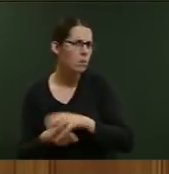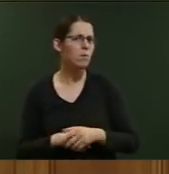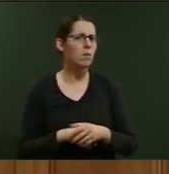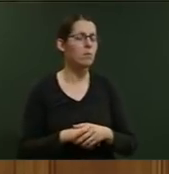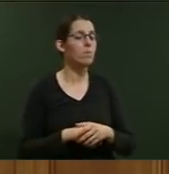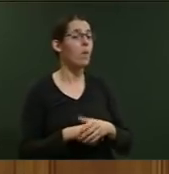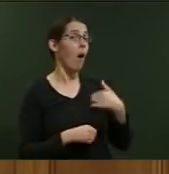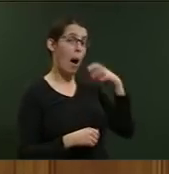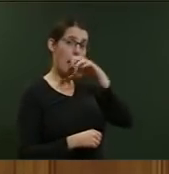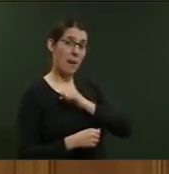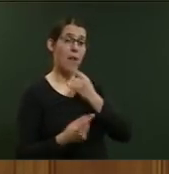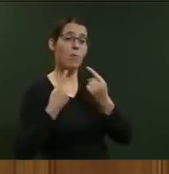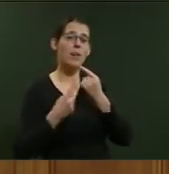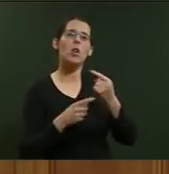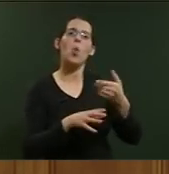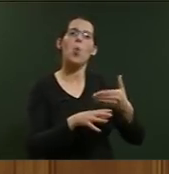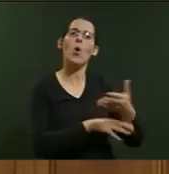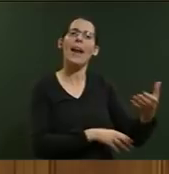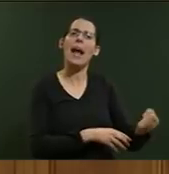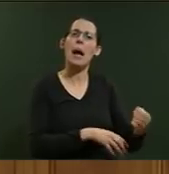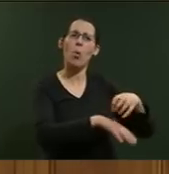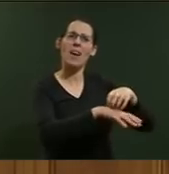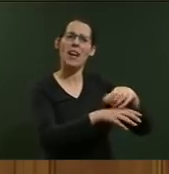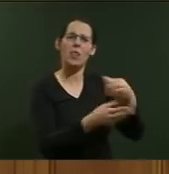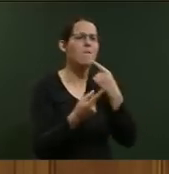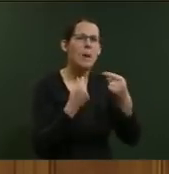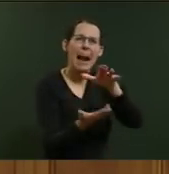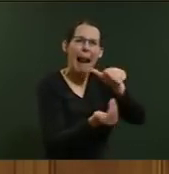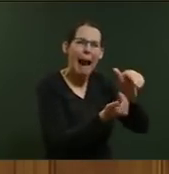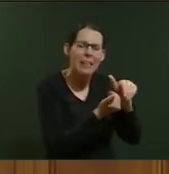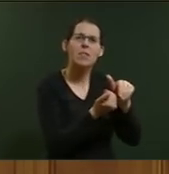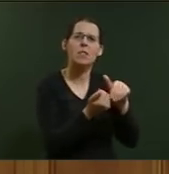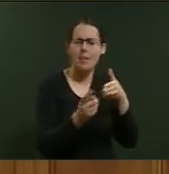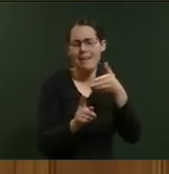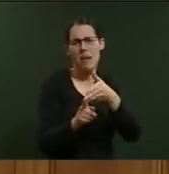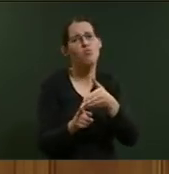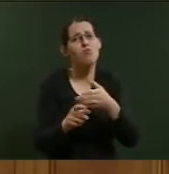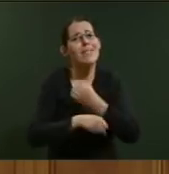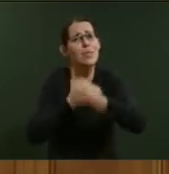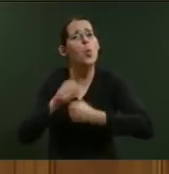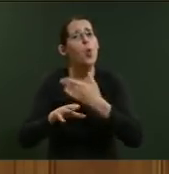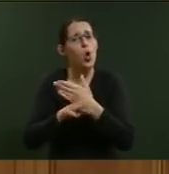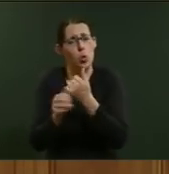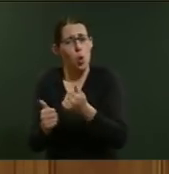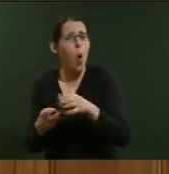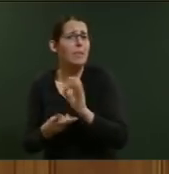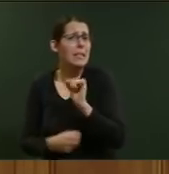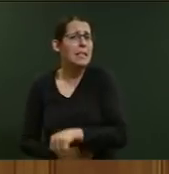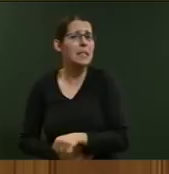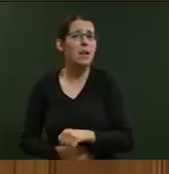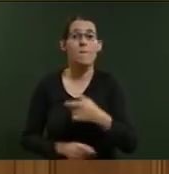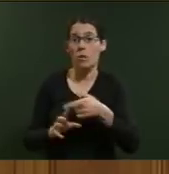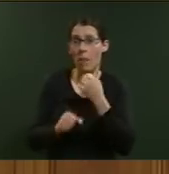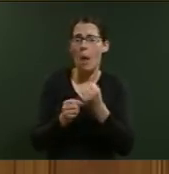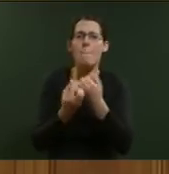collected by work and income indicates that for some, seasonal work is a good option. For example, we have seen many Kiwis